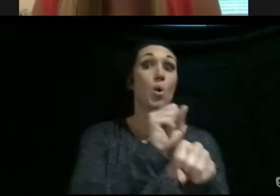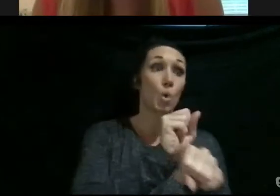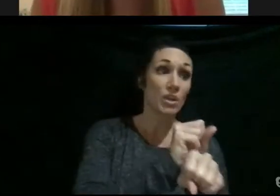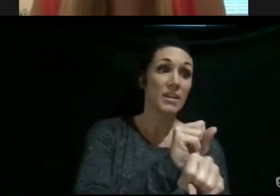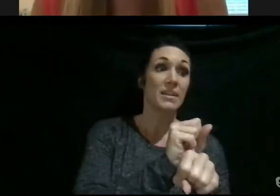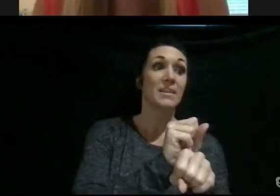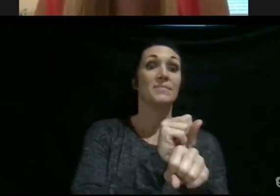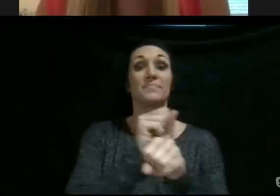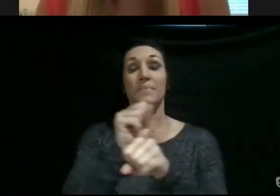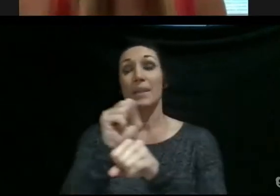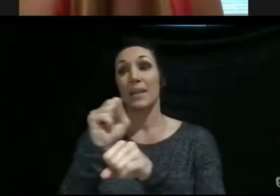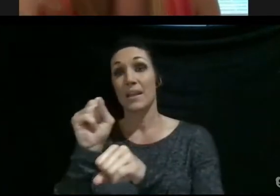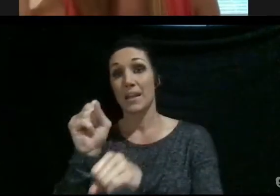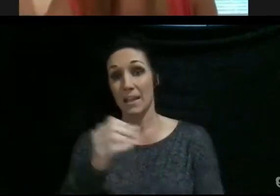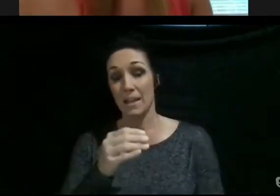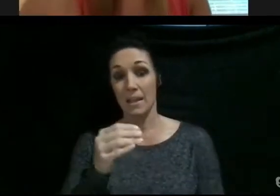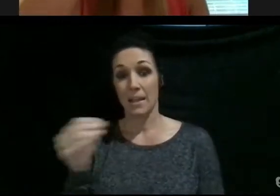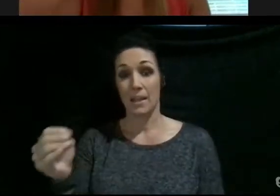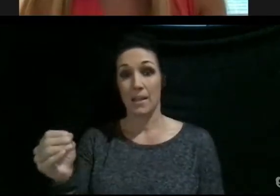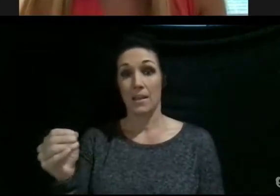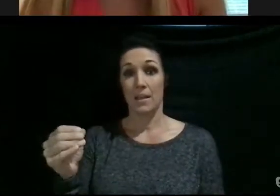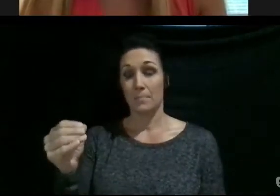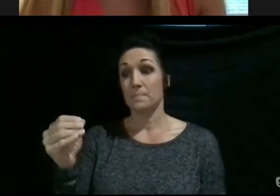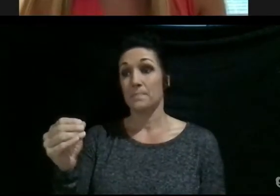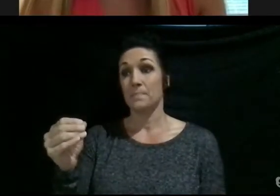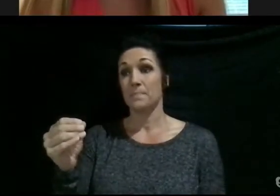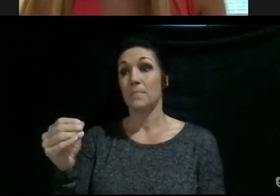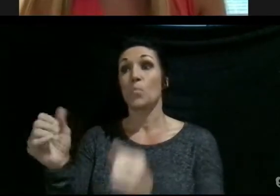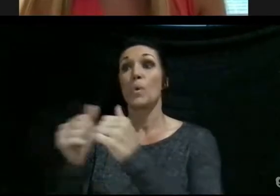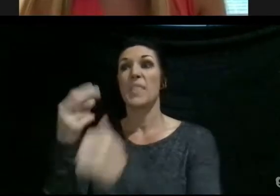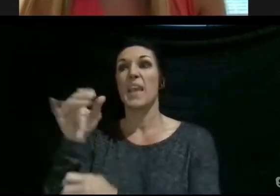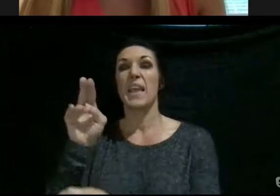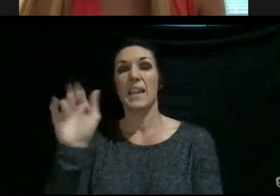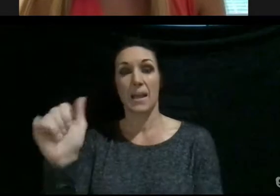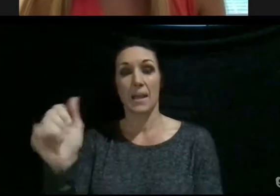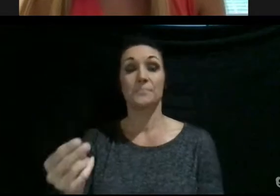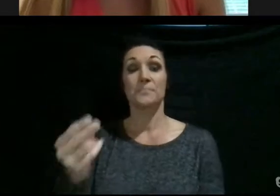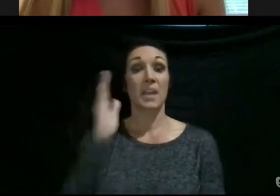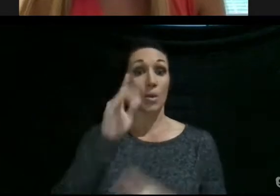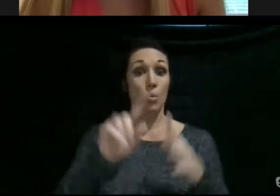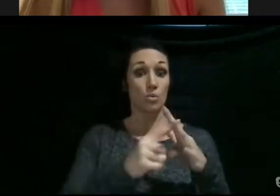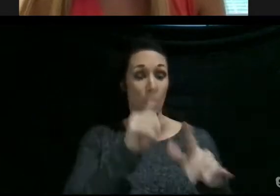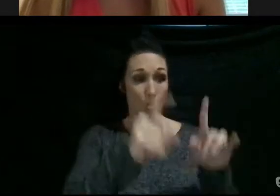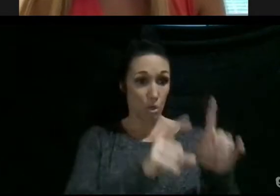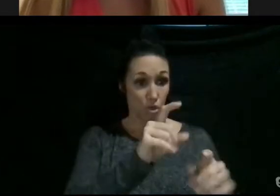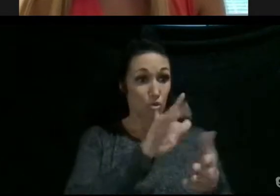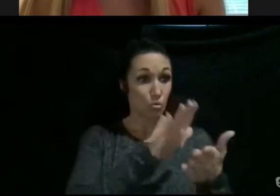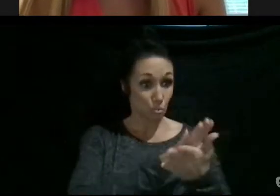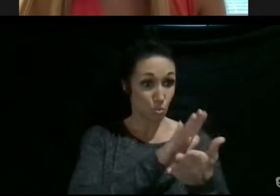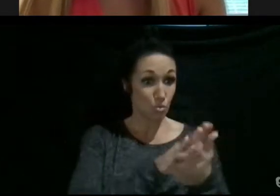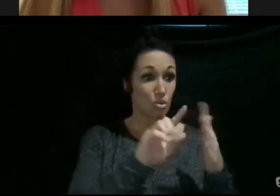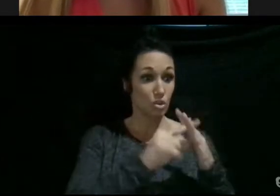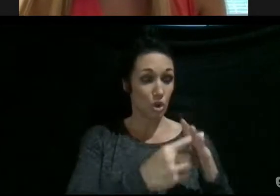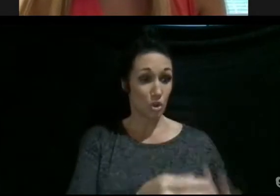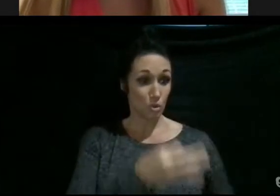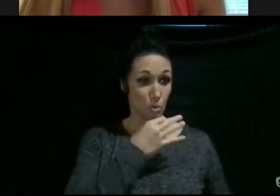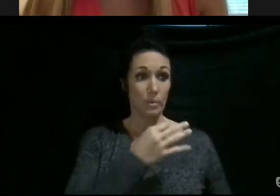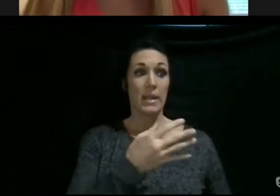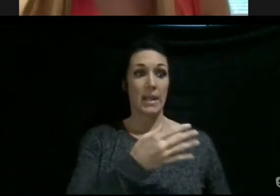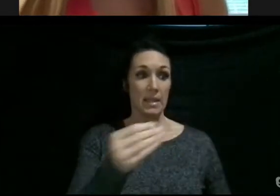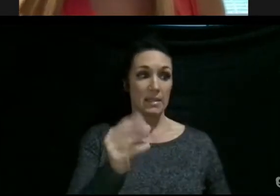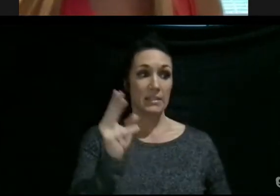Sonic. So, I'm just going to start asking some questions. The question of the day, school's starting back, and it is weird.